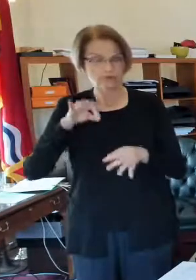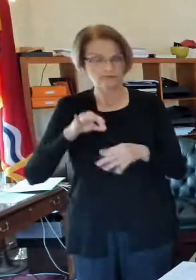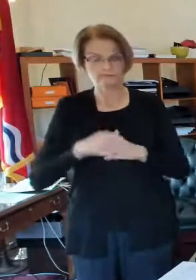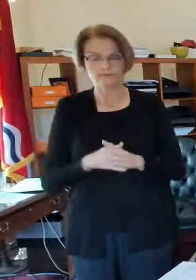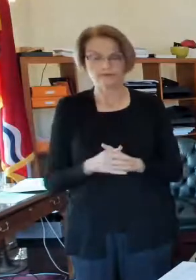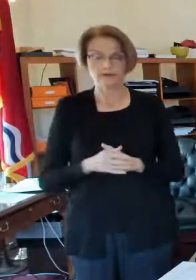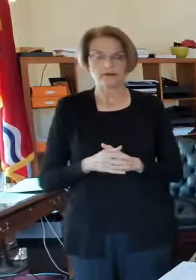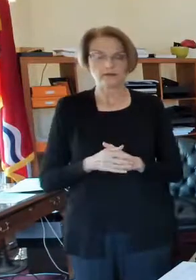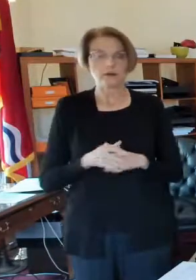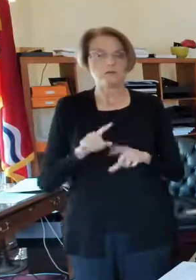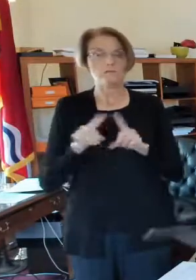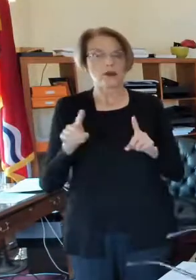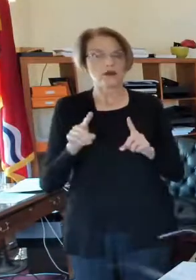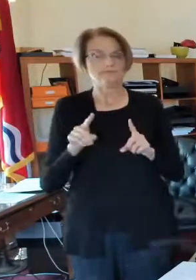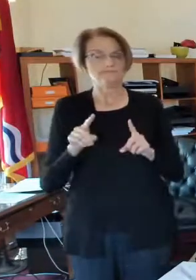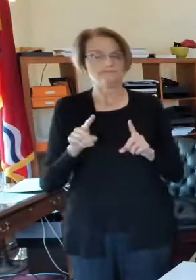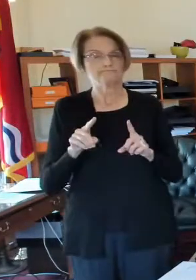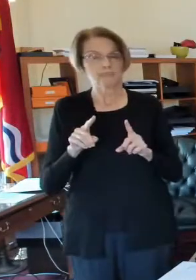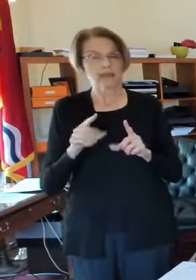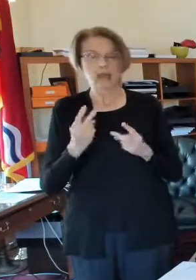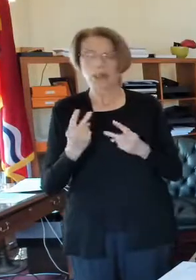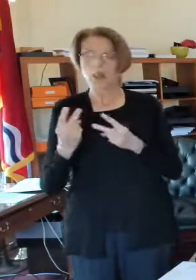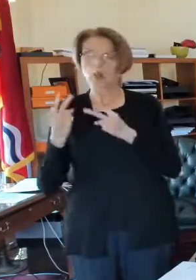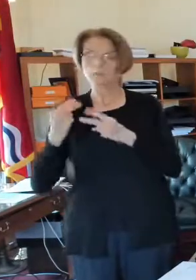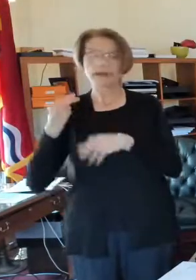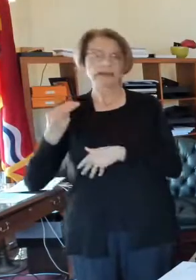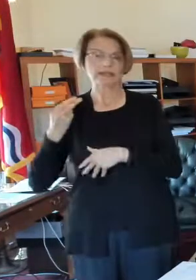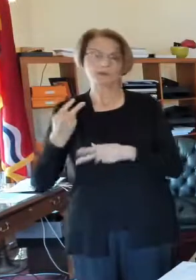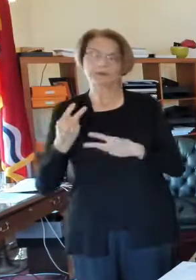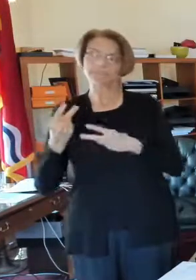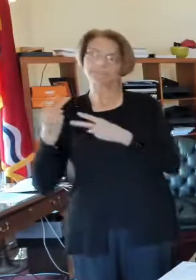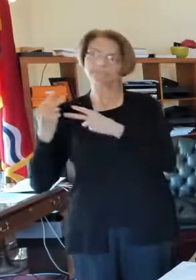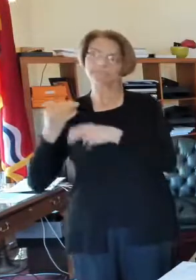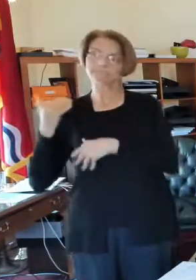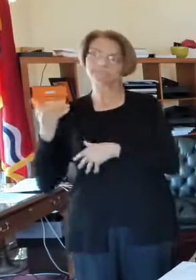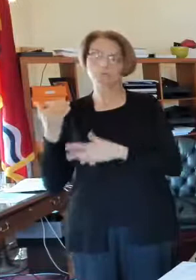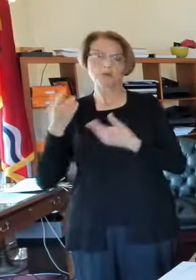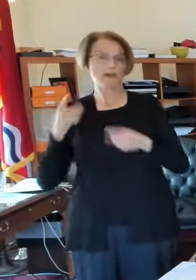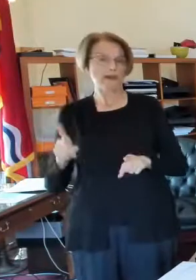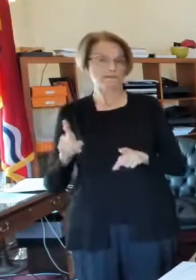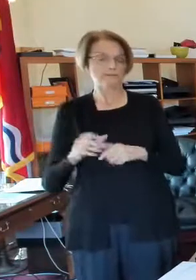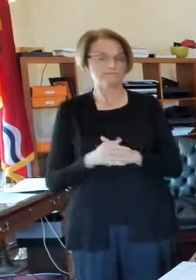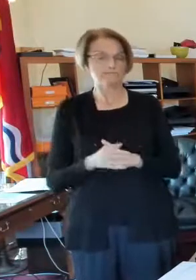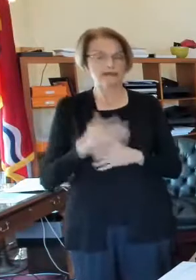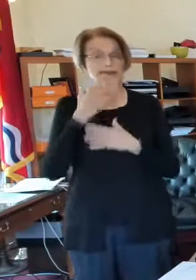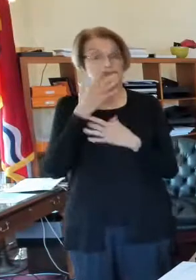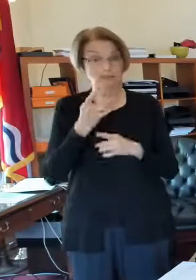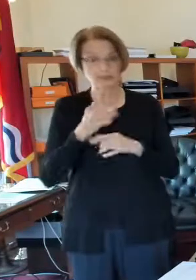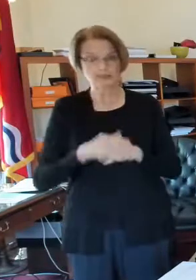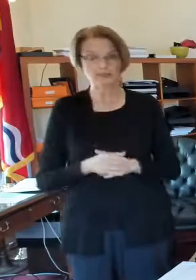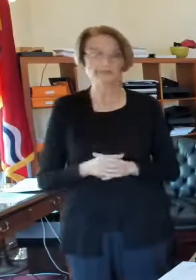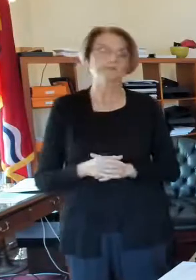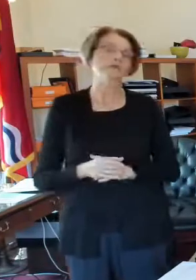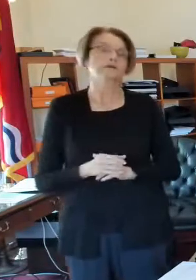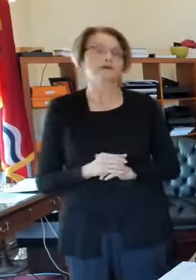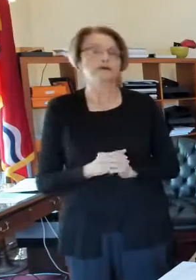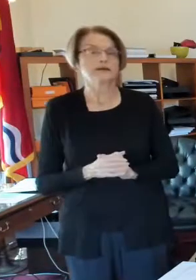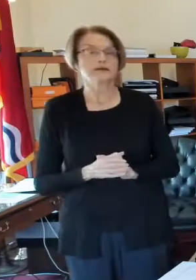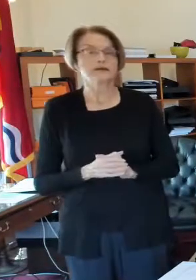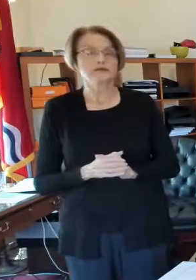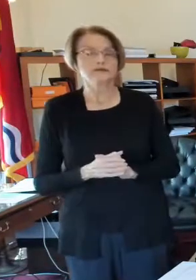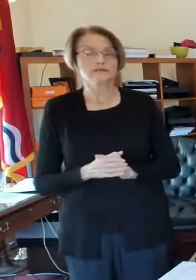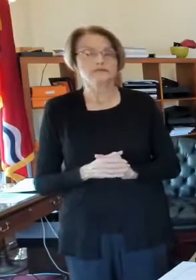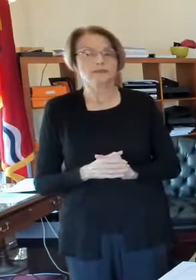back and looked at a little bit of history, and this is interesting, I think. Almost the exact number of